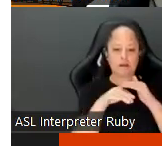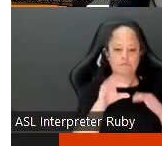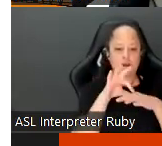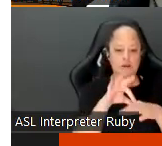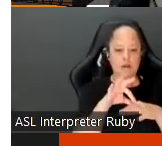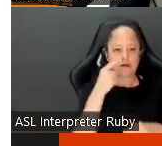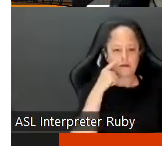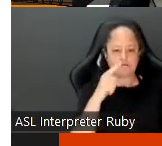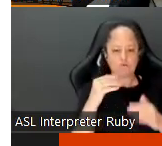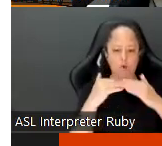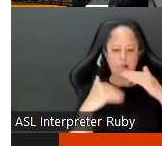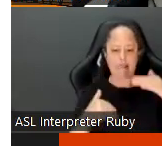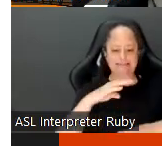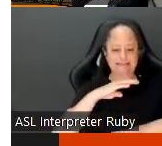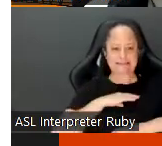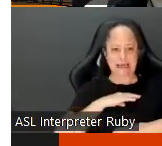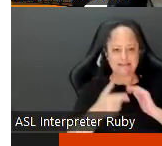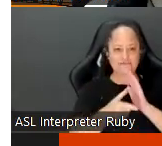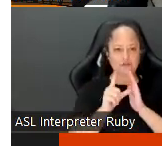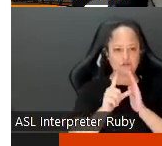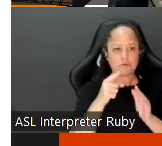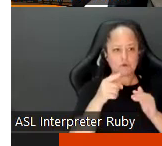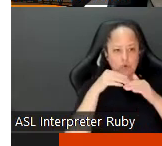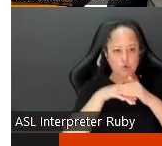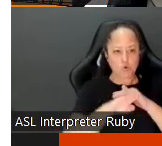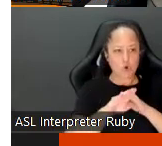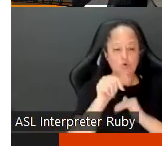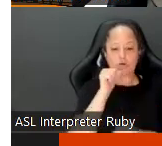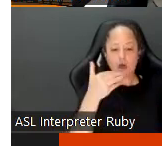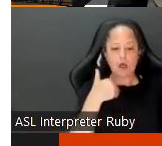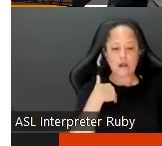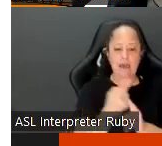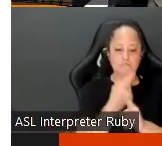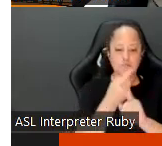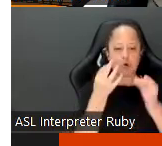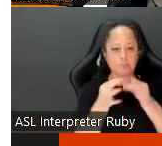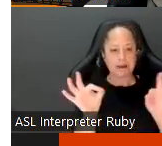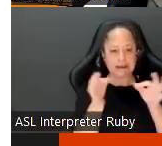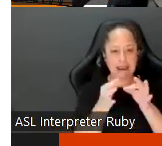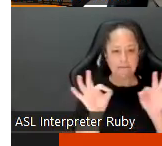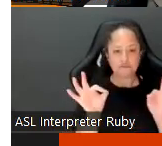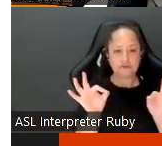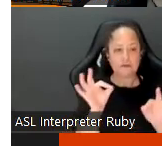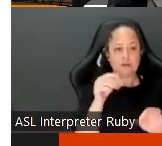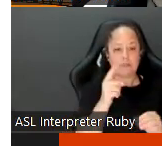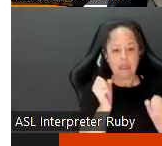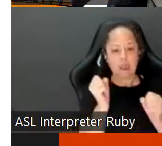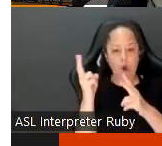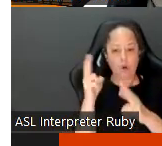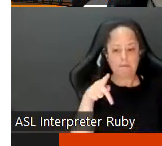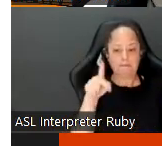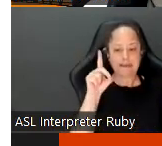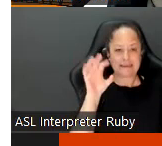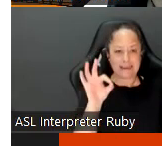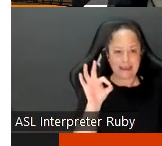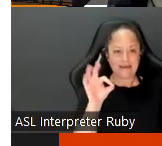less than satisfactory review if you go in and they do not have the appropriate captions uh they uploaded a pdf that